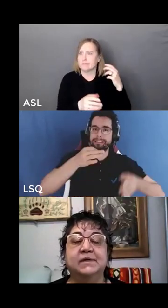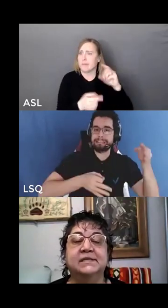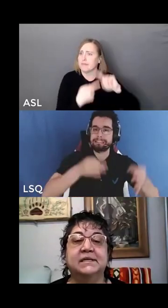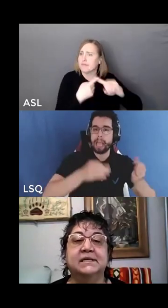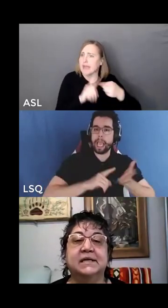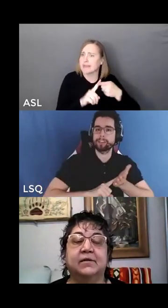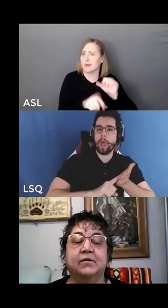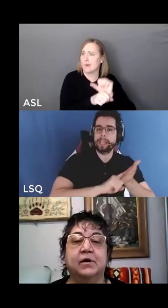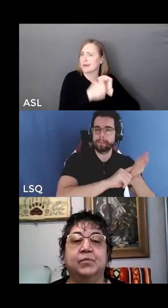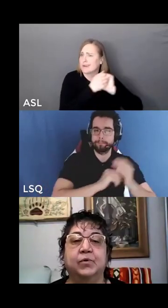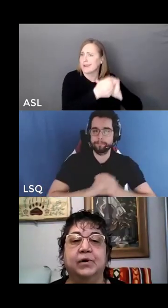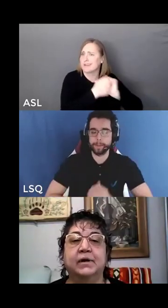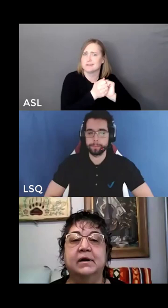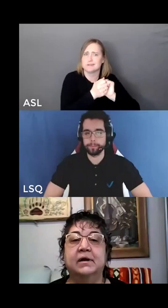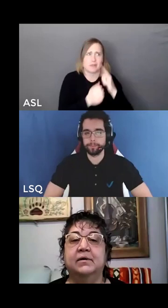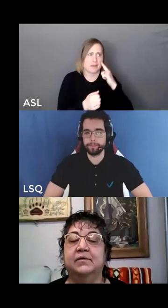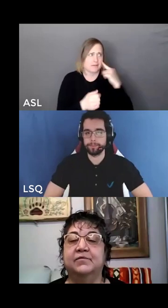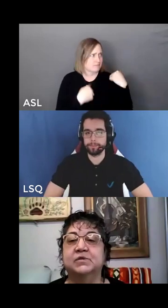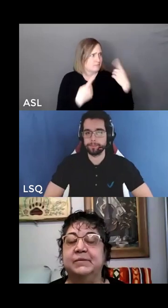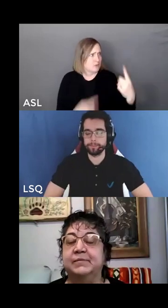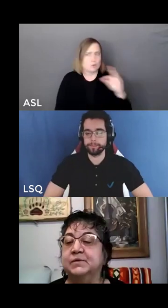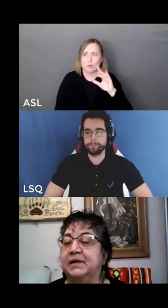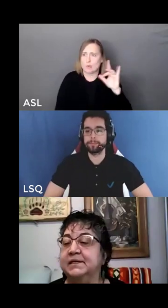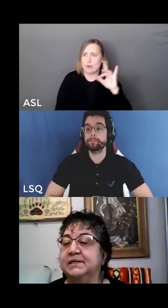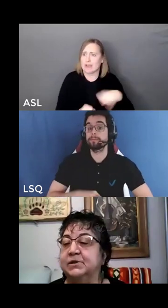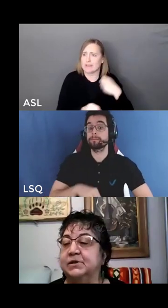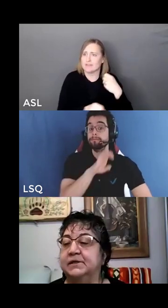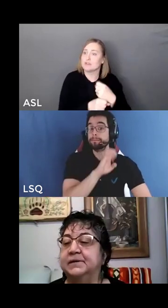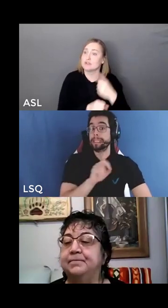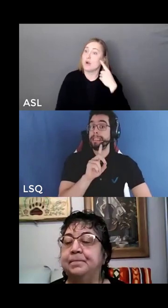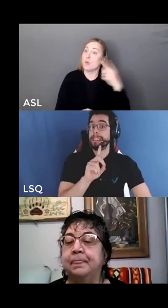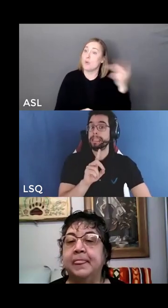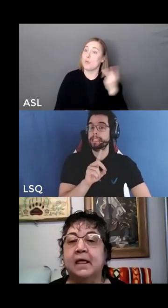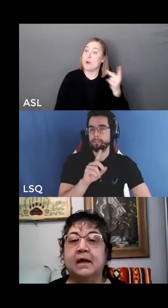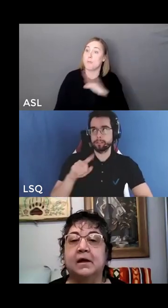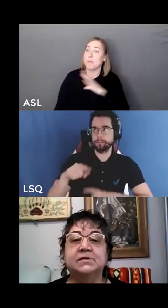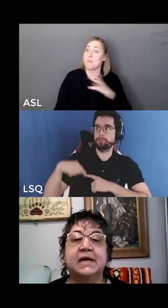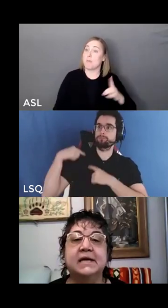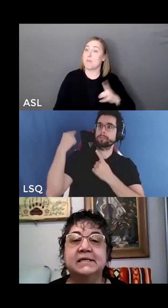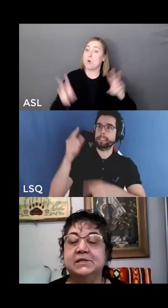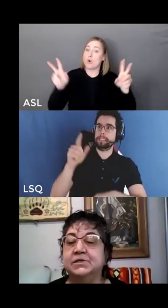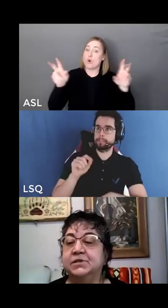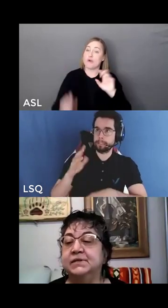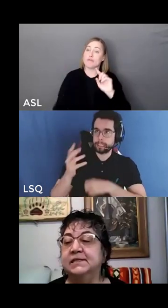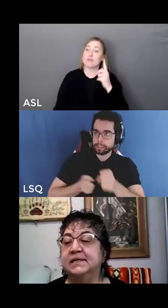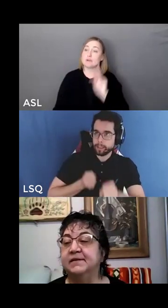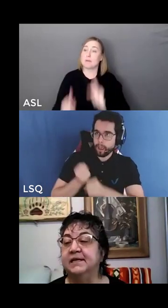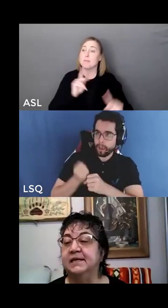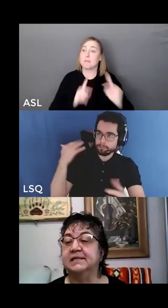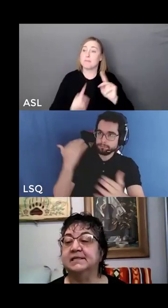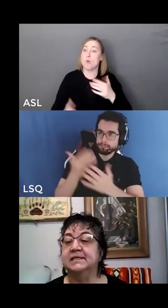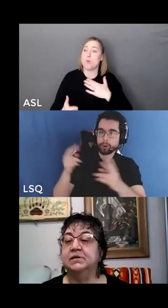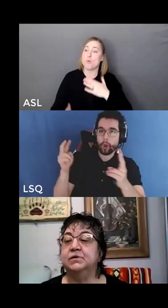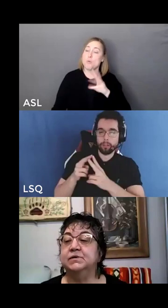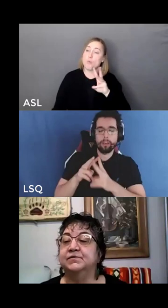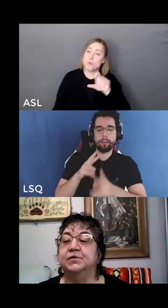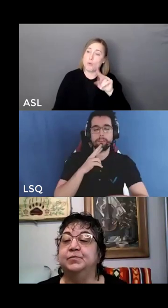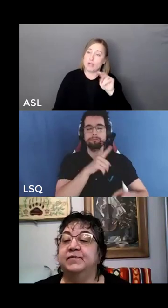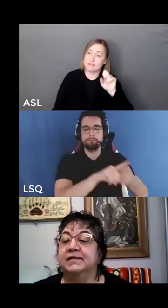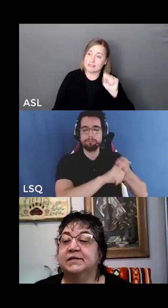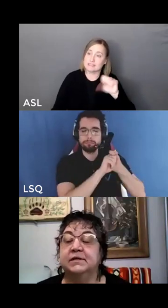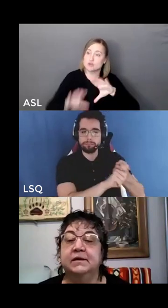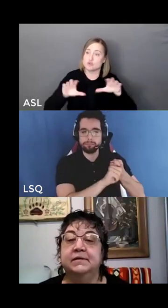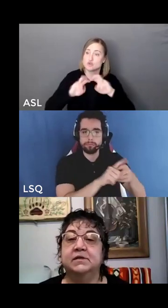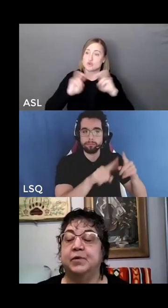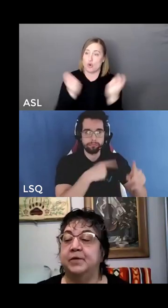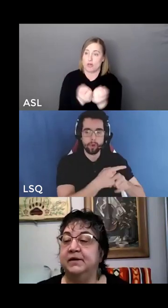where we sit together on a board, the First Peoples Wellness Circle. I'd like to introduce Stephanie Nixon, who is a full